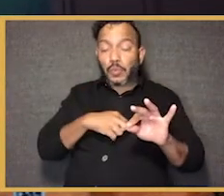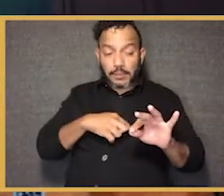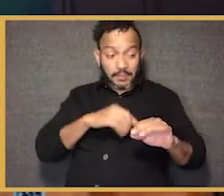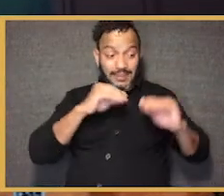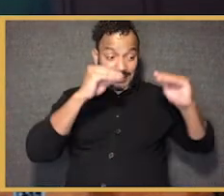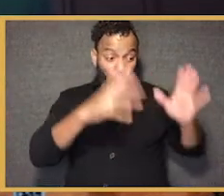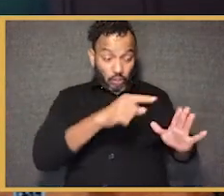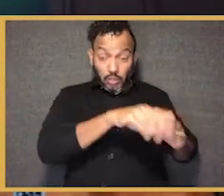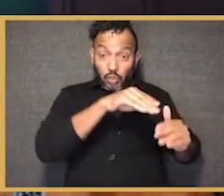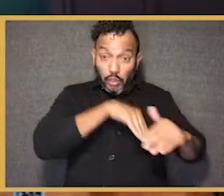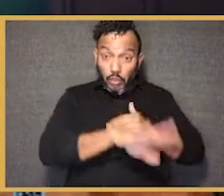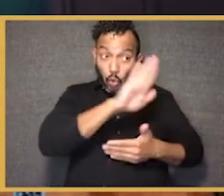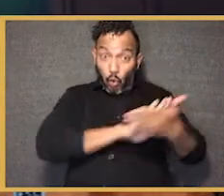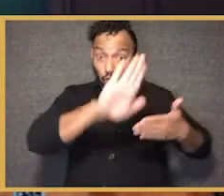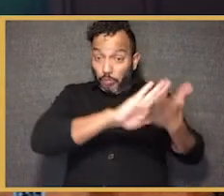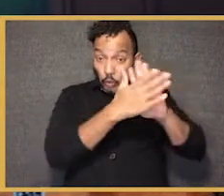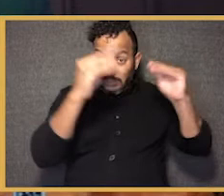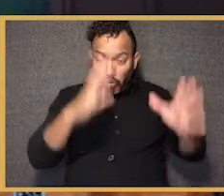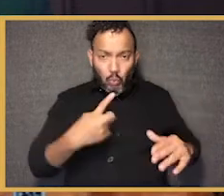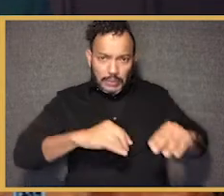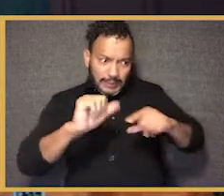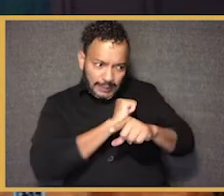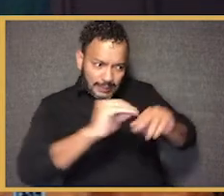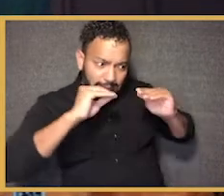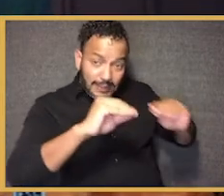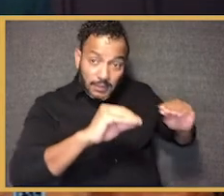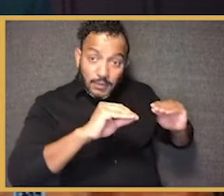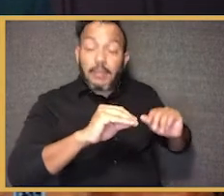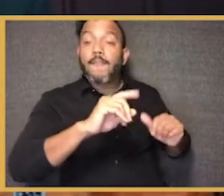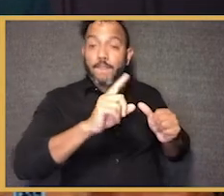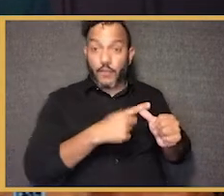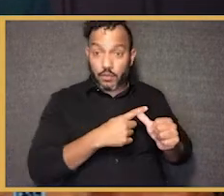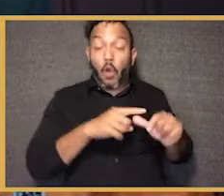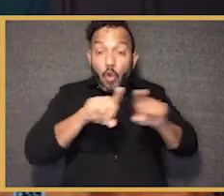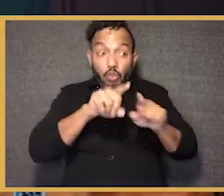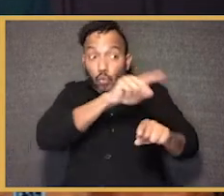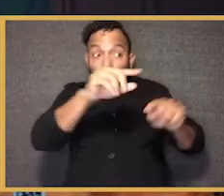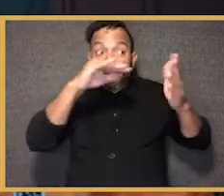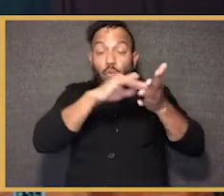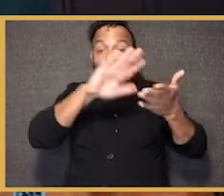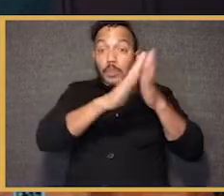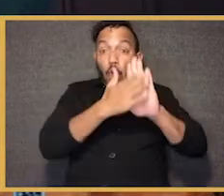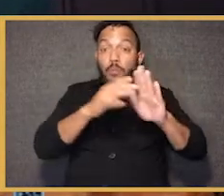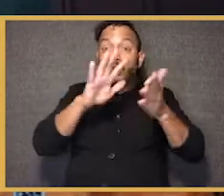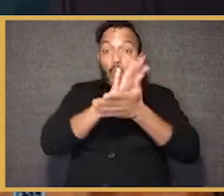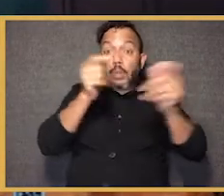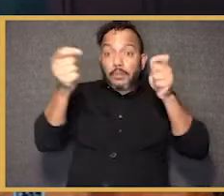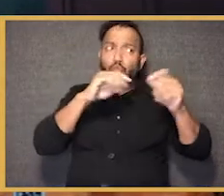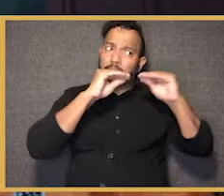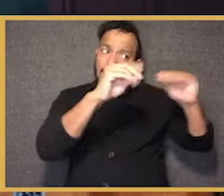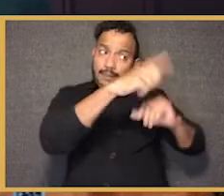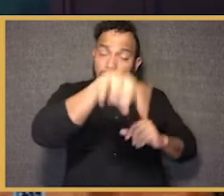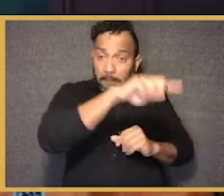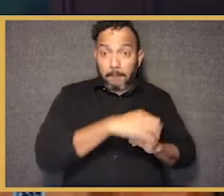as we prepare teachers, as we think about teacher and administrator professional development, that we grapple